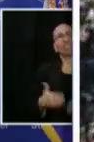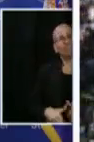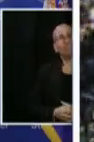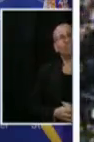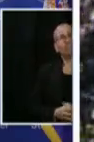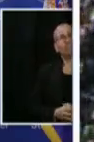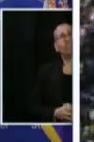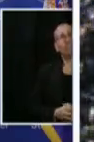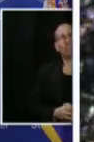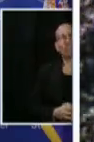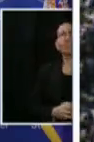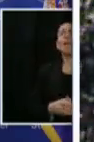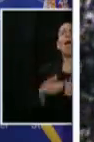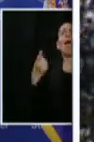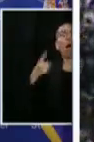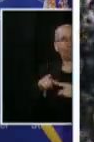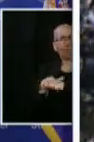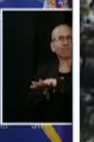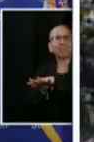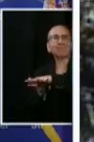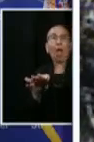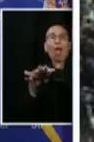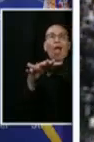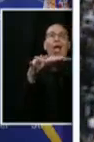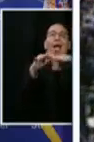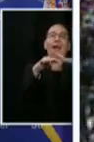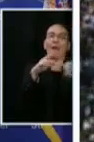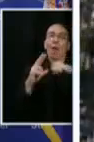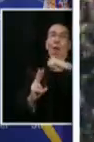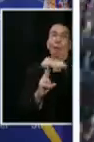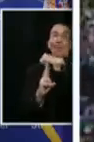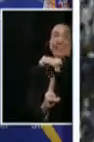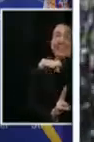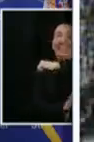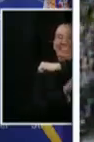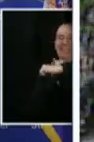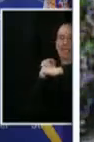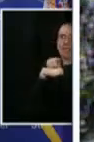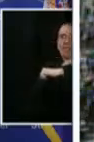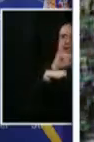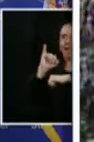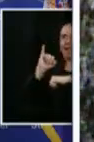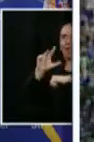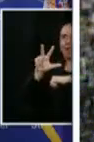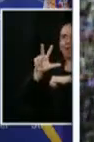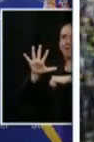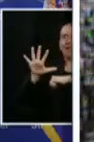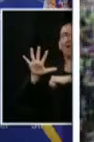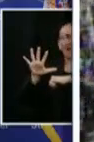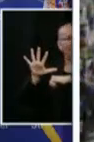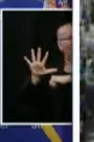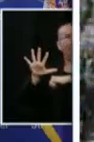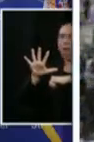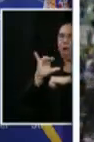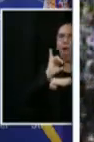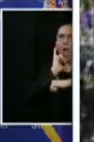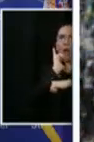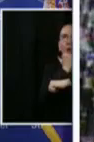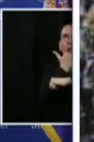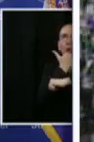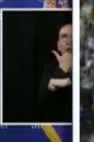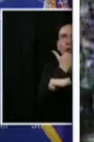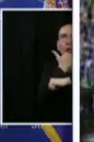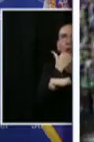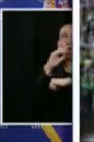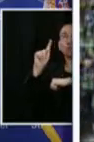and then we saw what can only be described as that moment, well, I can't use that term in front of polite